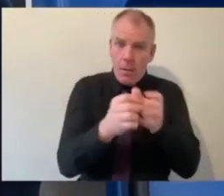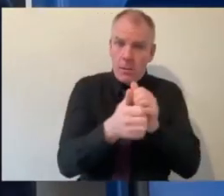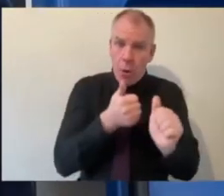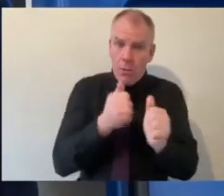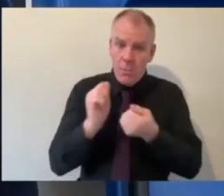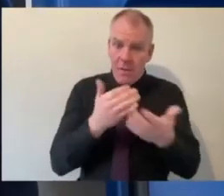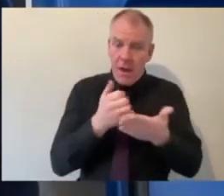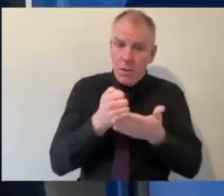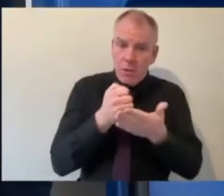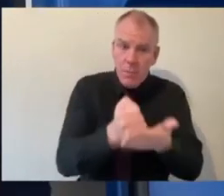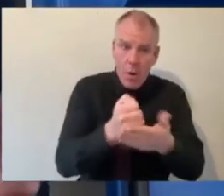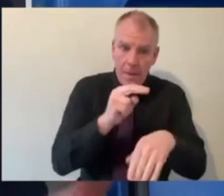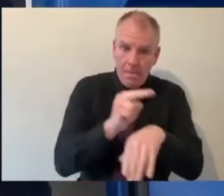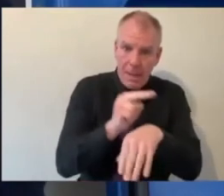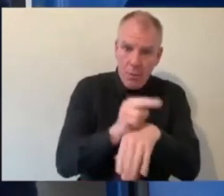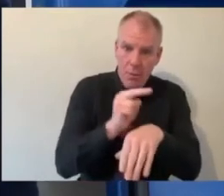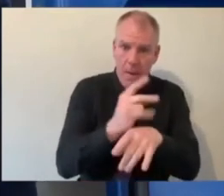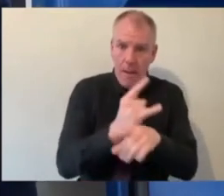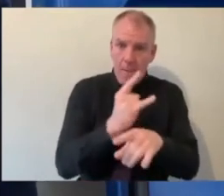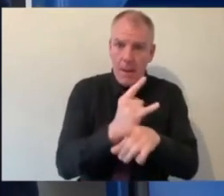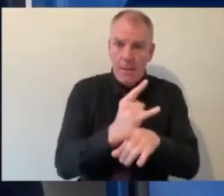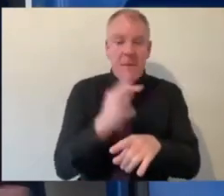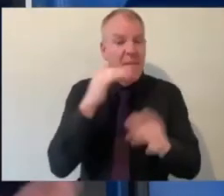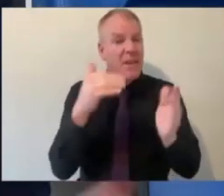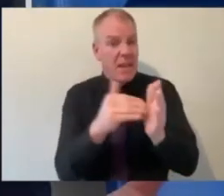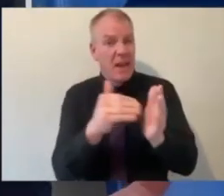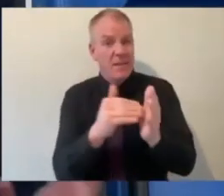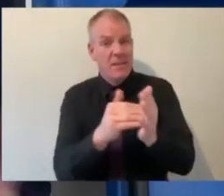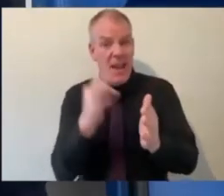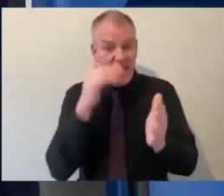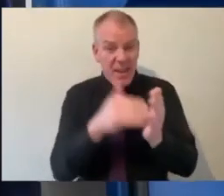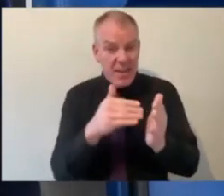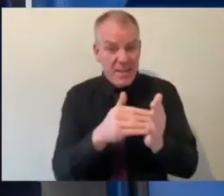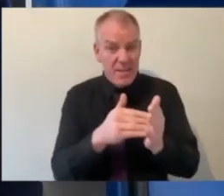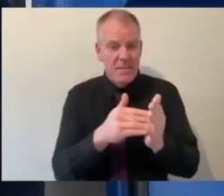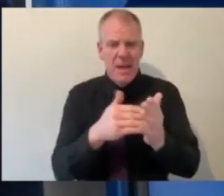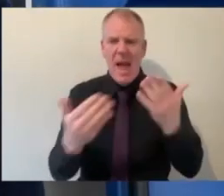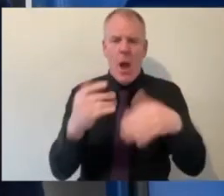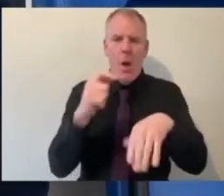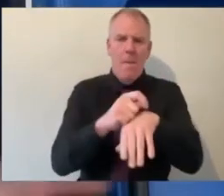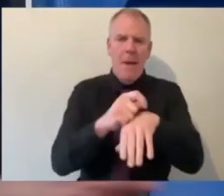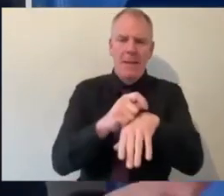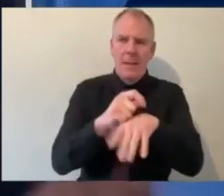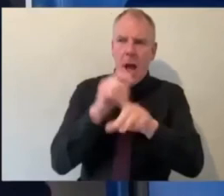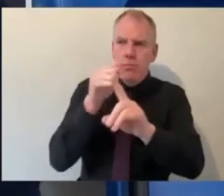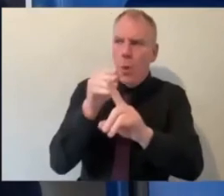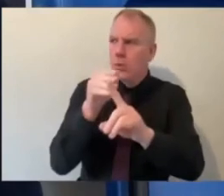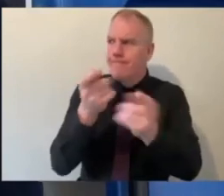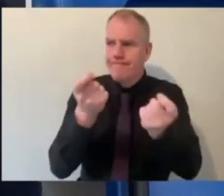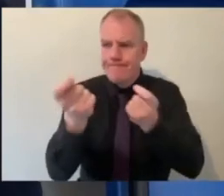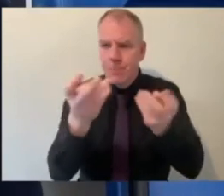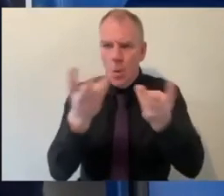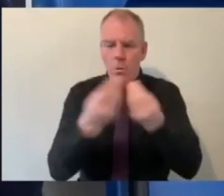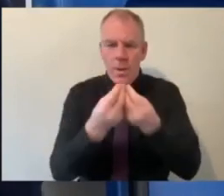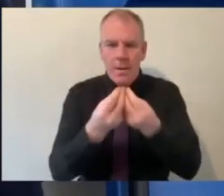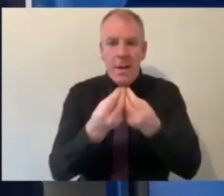or mentoring and if there is an appetite how best to go about it it's it's a general to